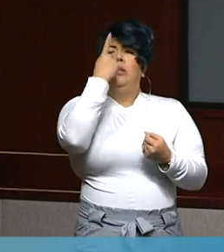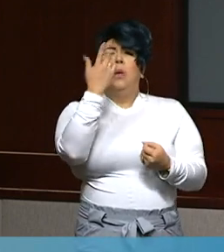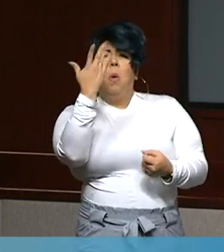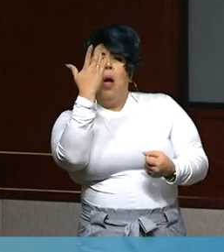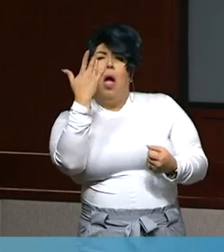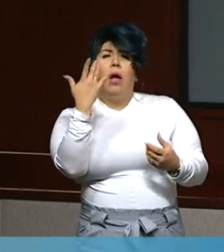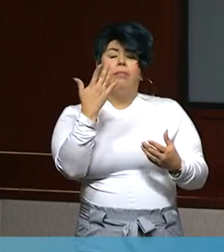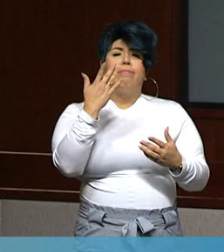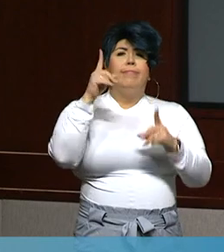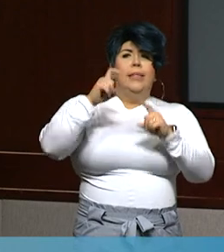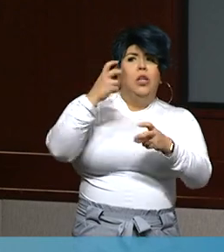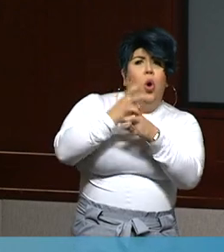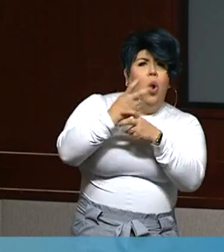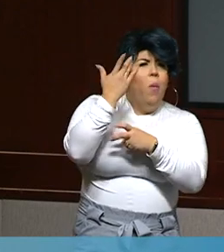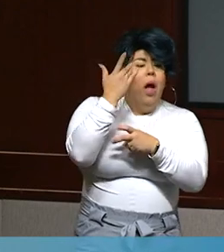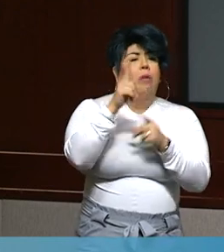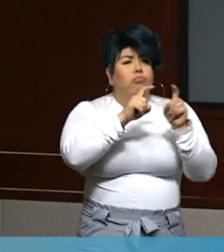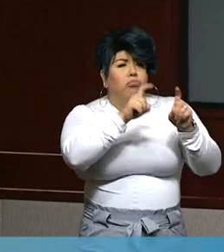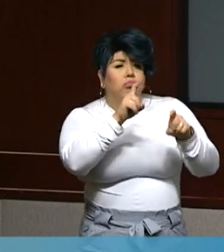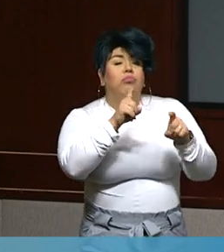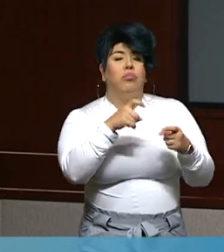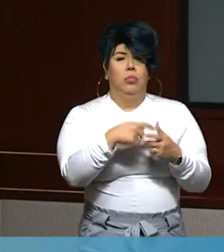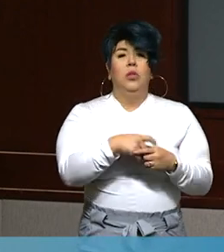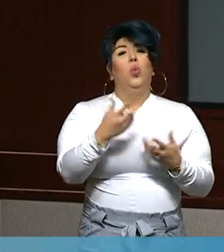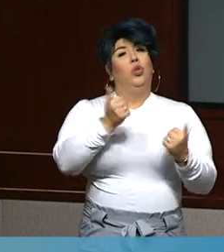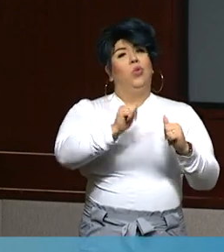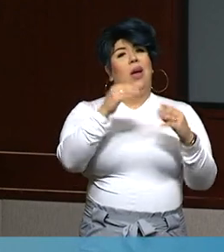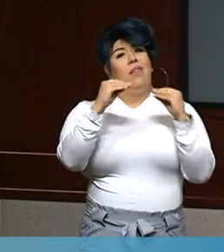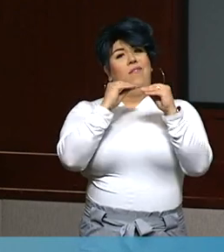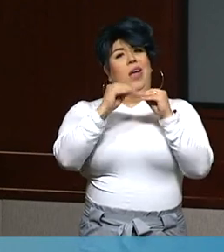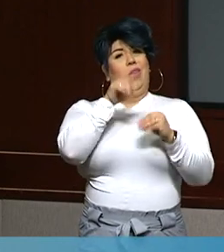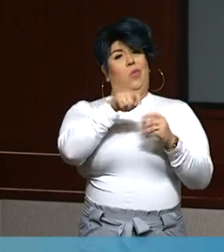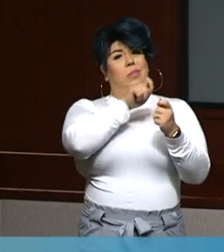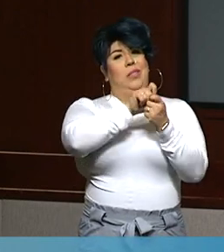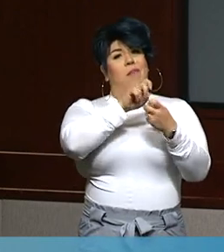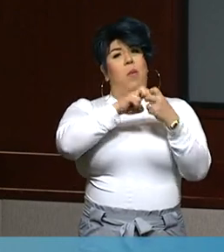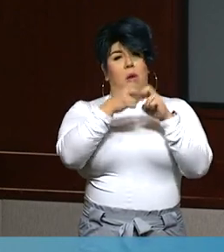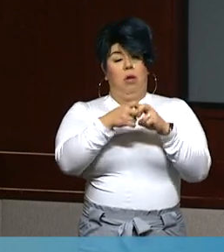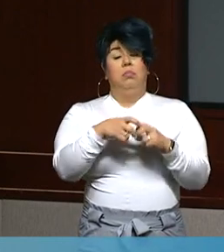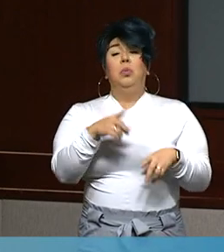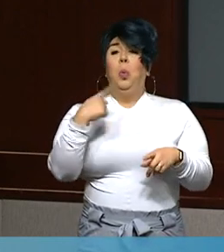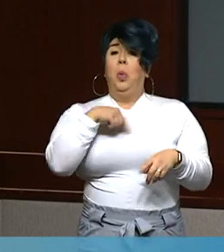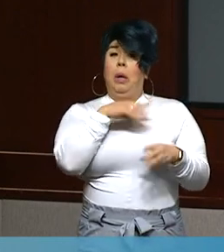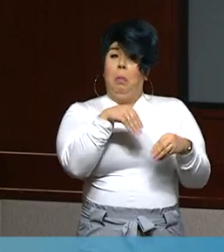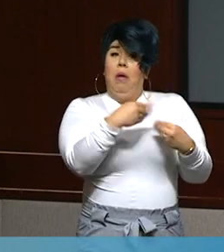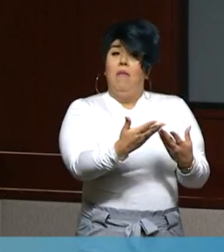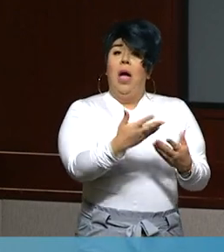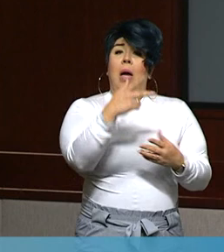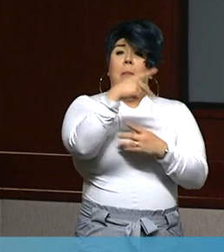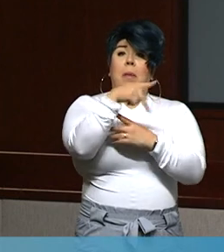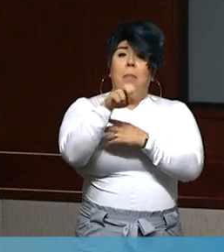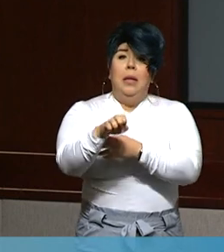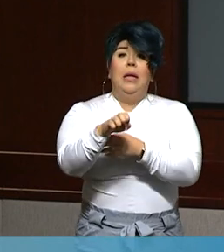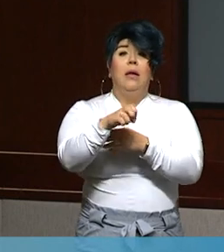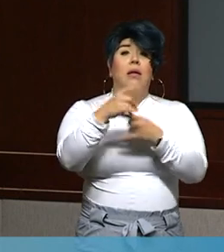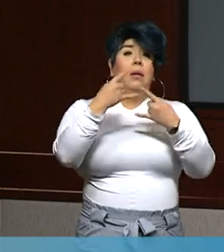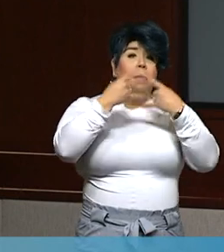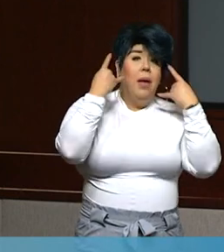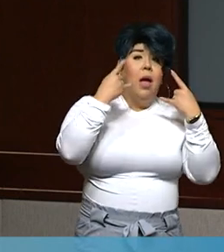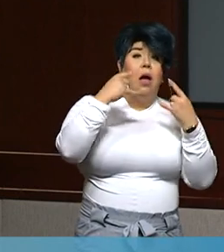obtaining testing, which we are addressing with our testing sites. We leave behind PPE, including masks and hand sanitizer, and